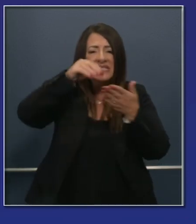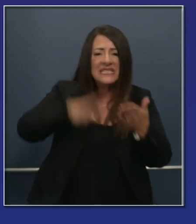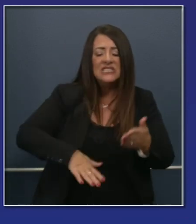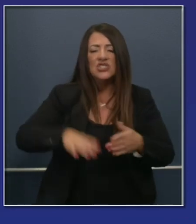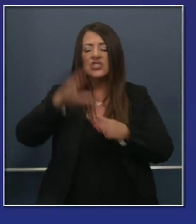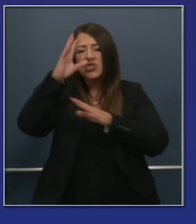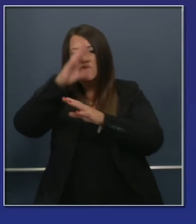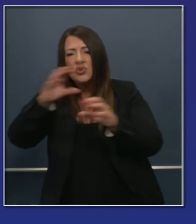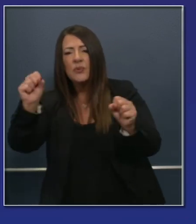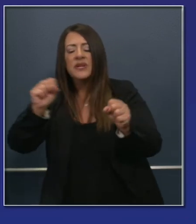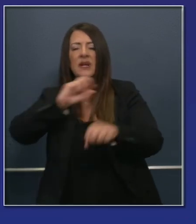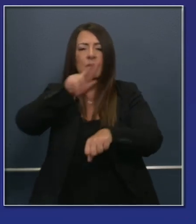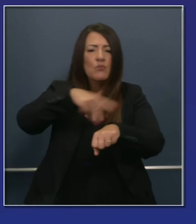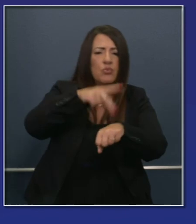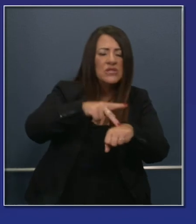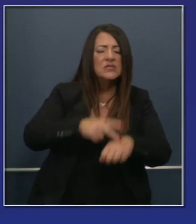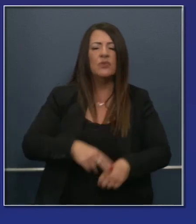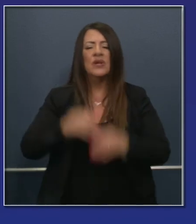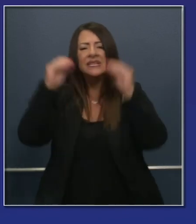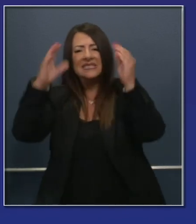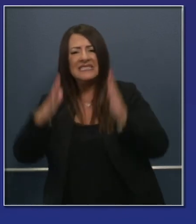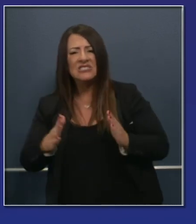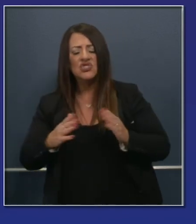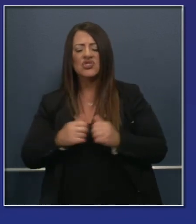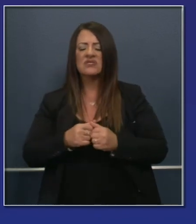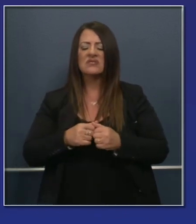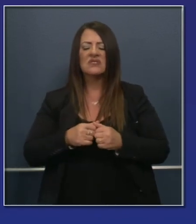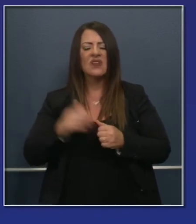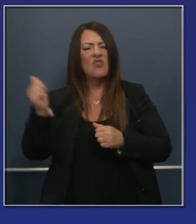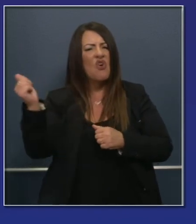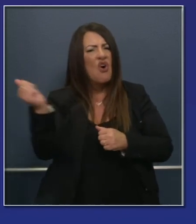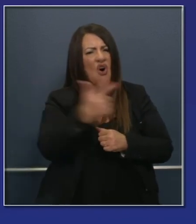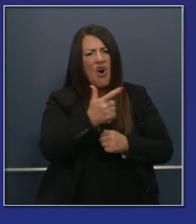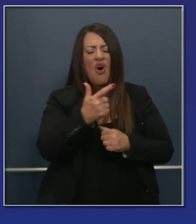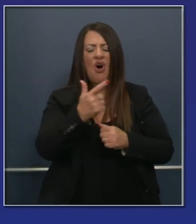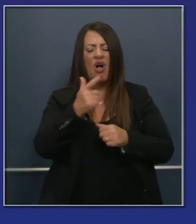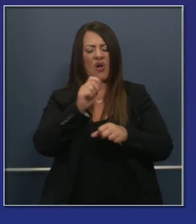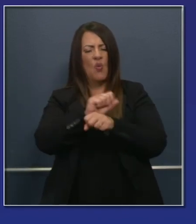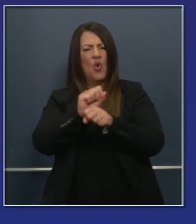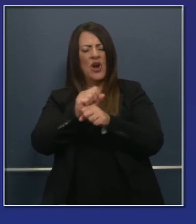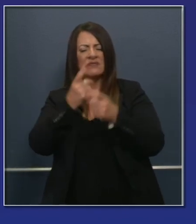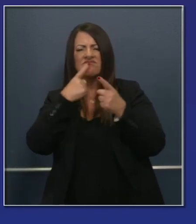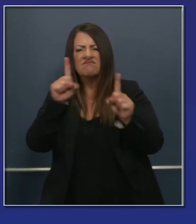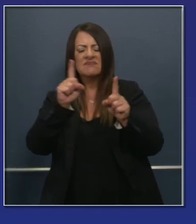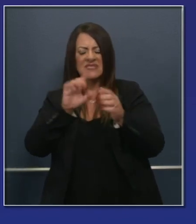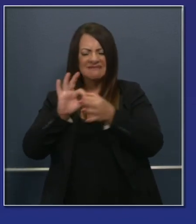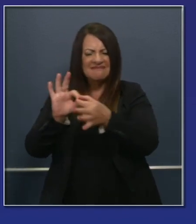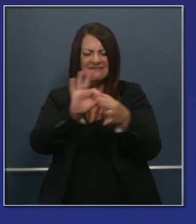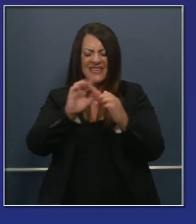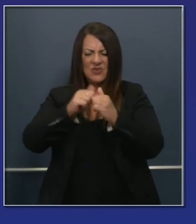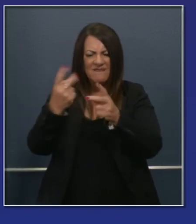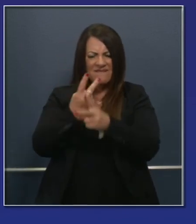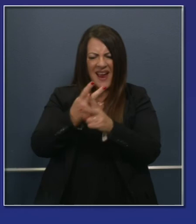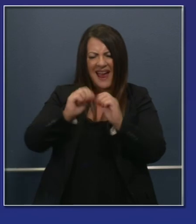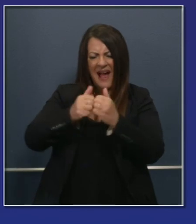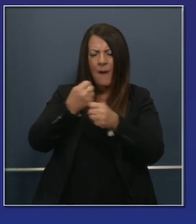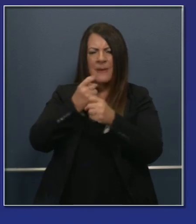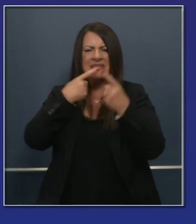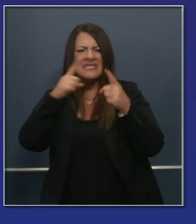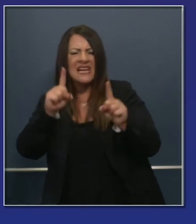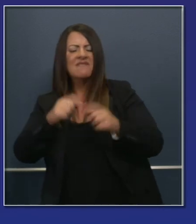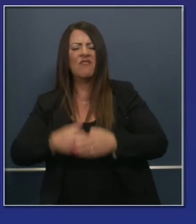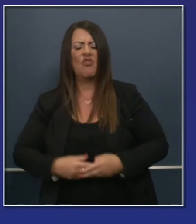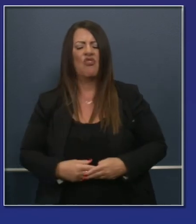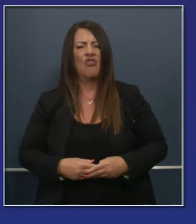and superintendents. Everyone is just leaning in to figure out how to make this happen. You know, one thing that I've noted is that